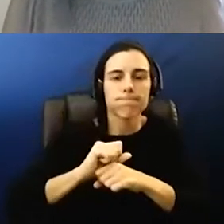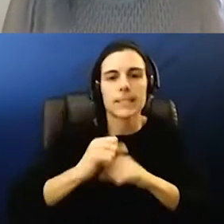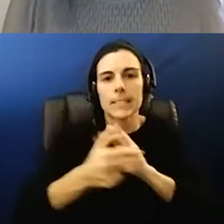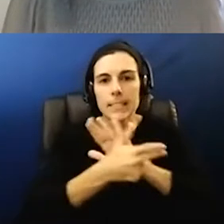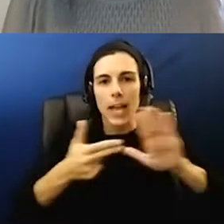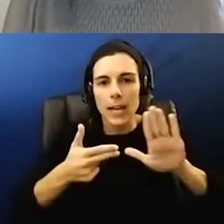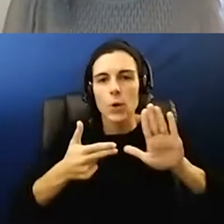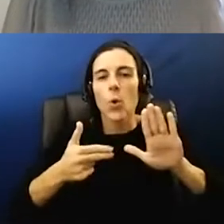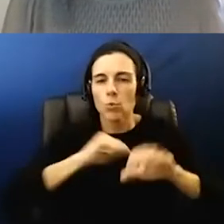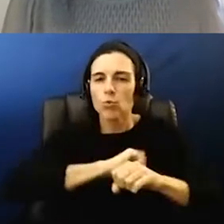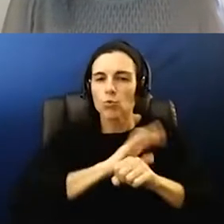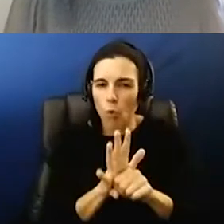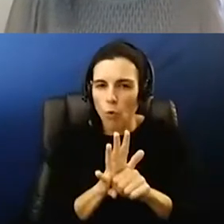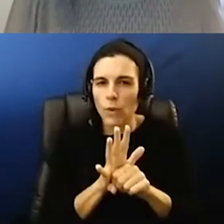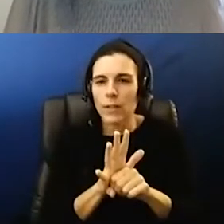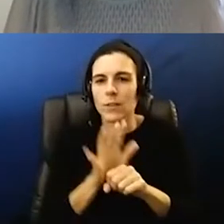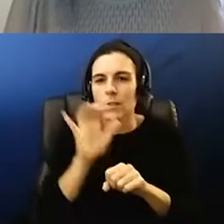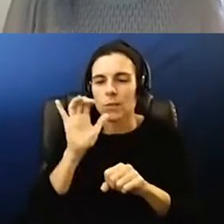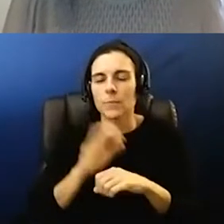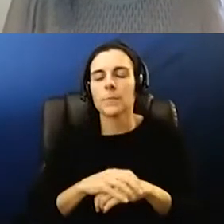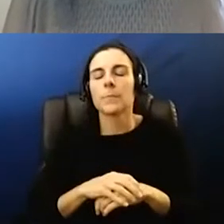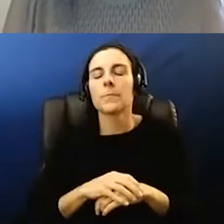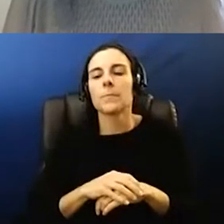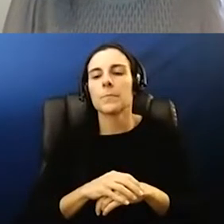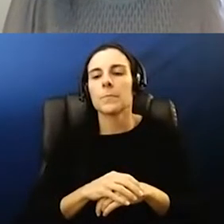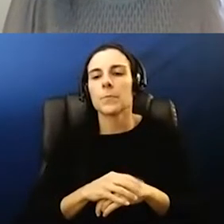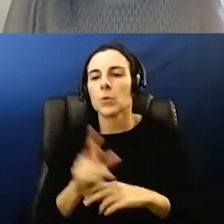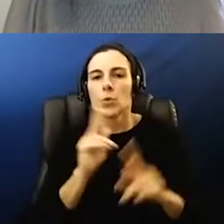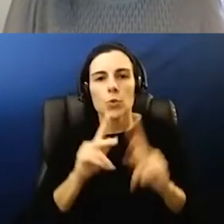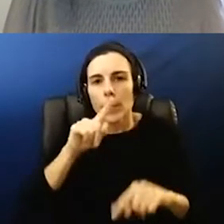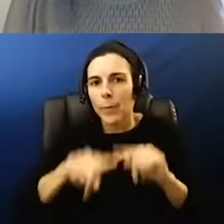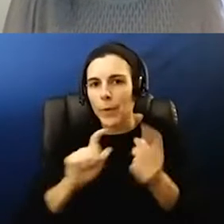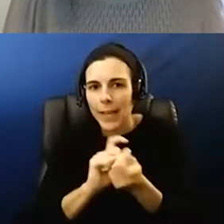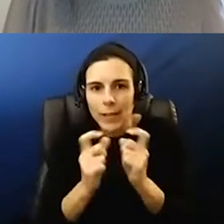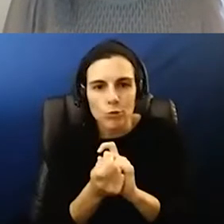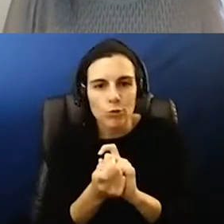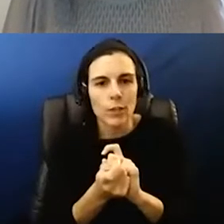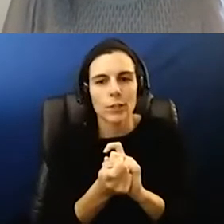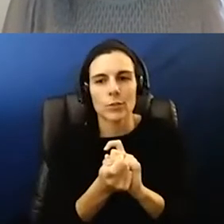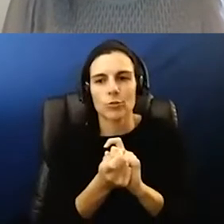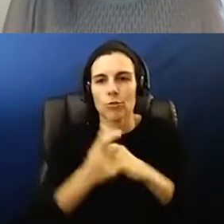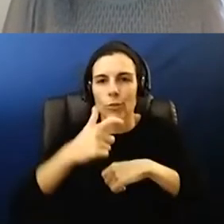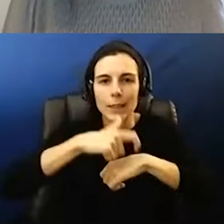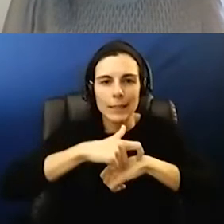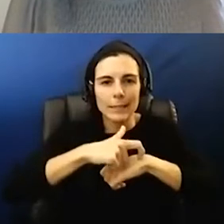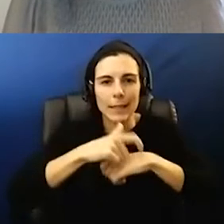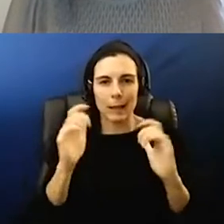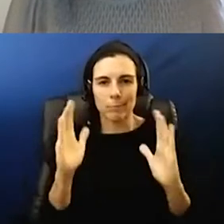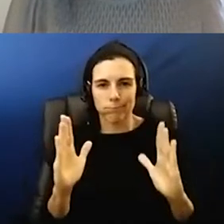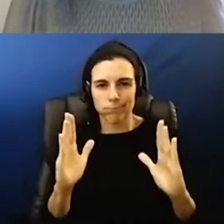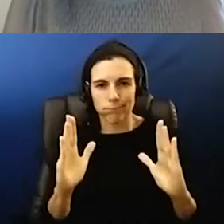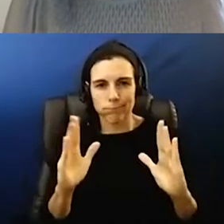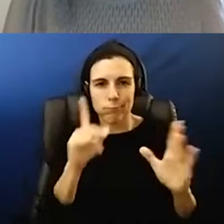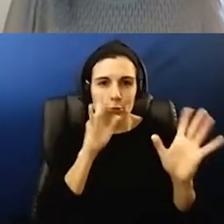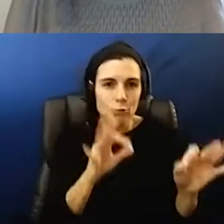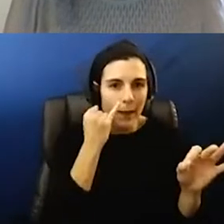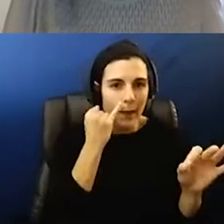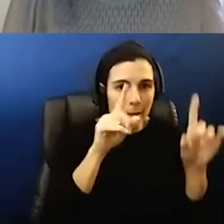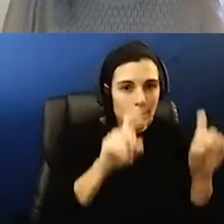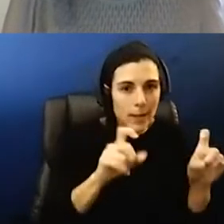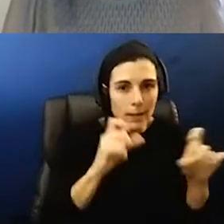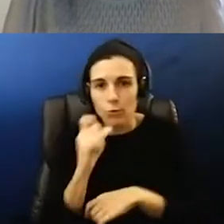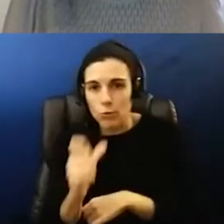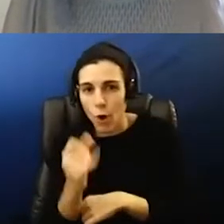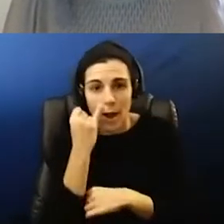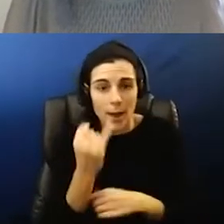to combat that exact thing that you're saying so people can't change the uh the timeline based on whether they choose to have a test or not if you choose